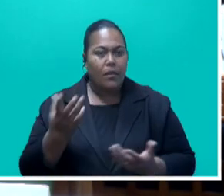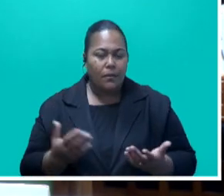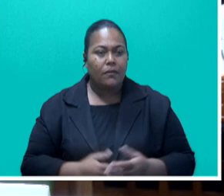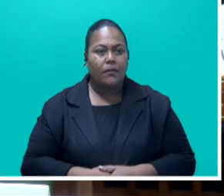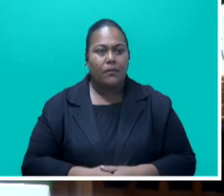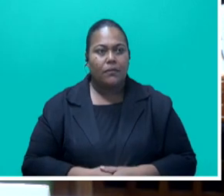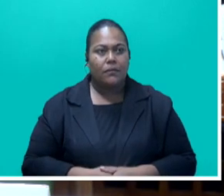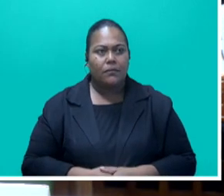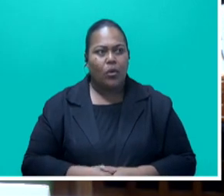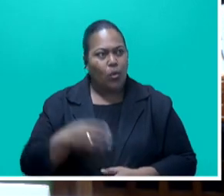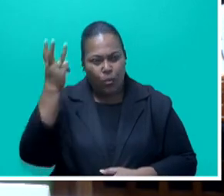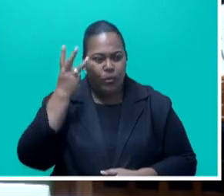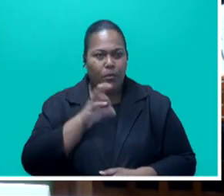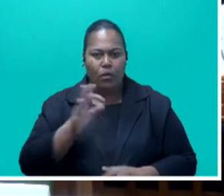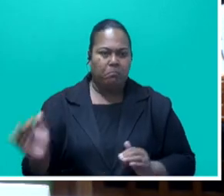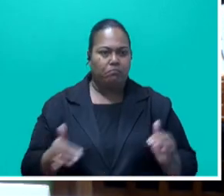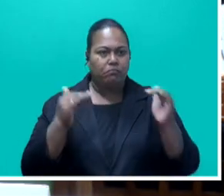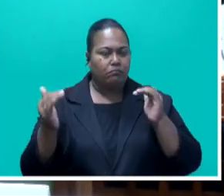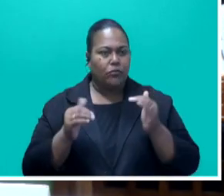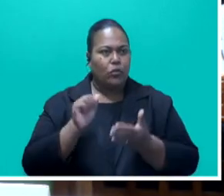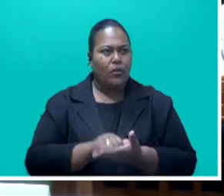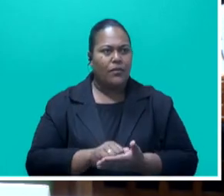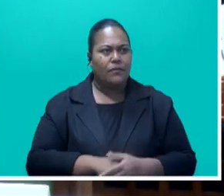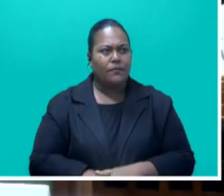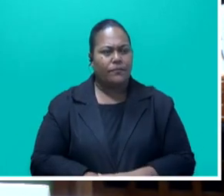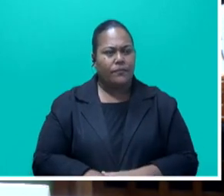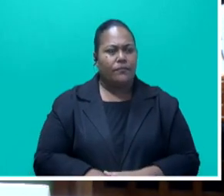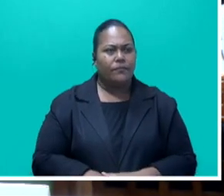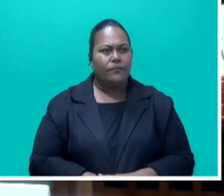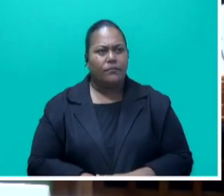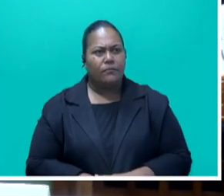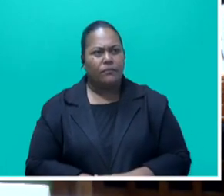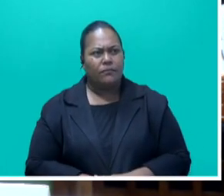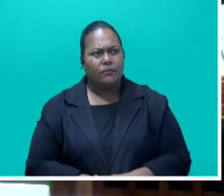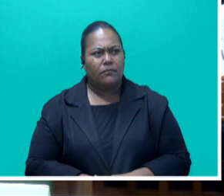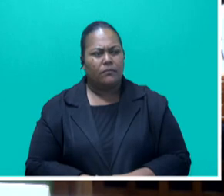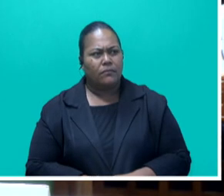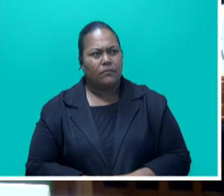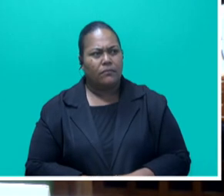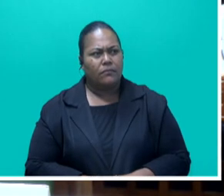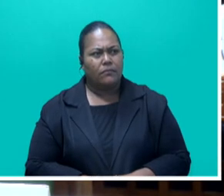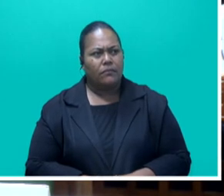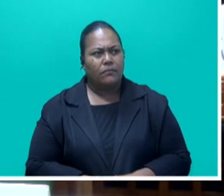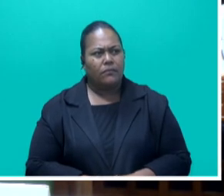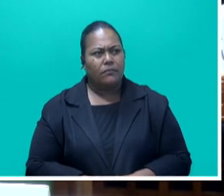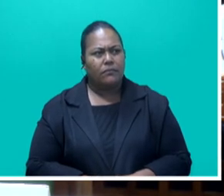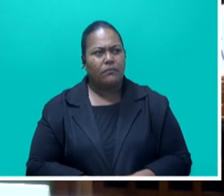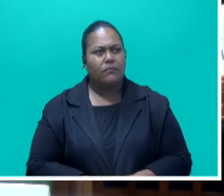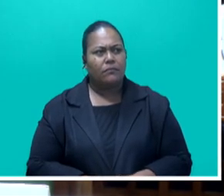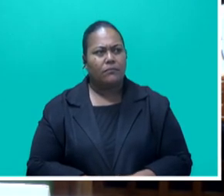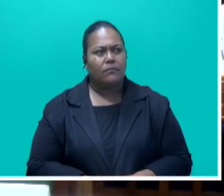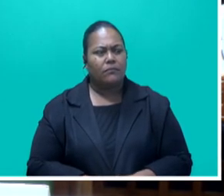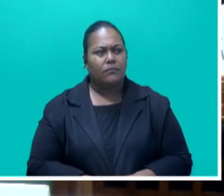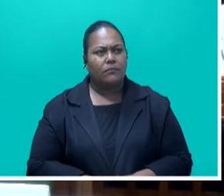entitled to the same rights. Honorable Speaker, the Ministry would really